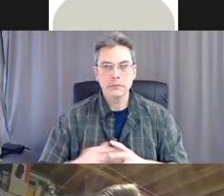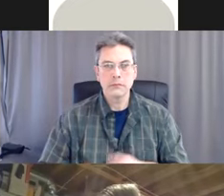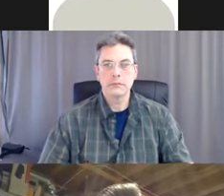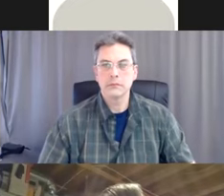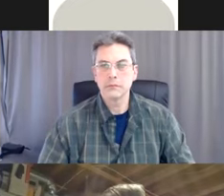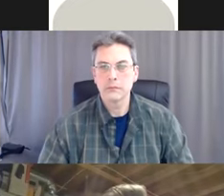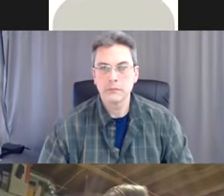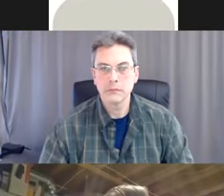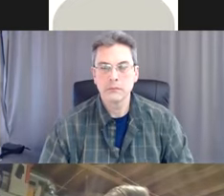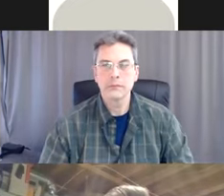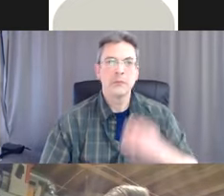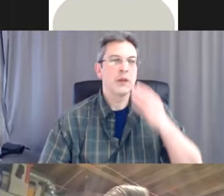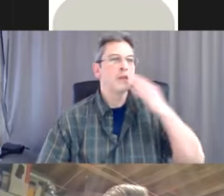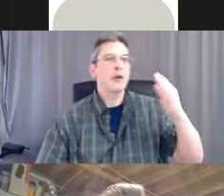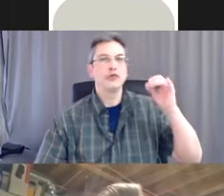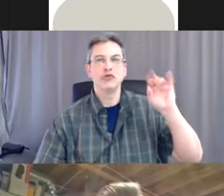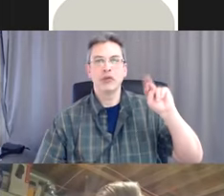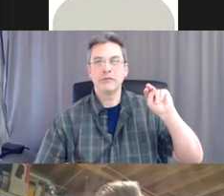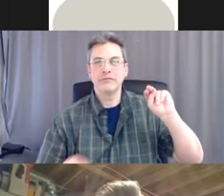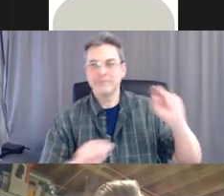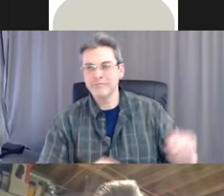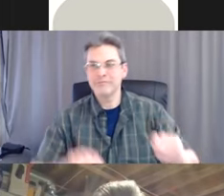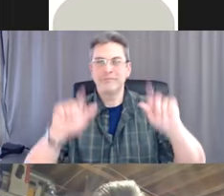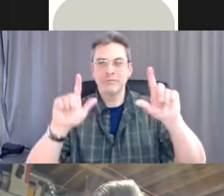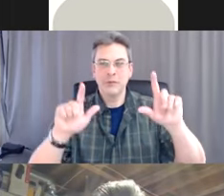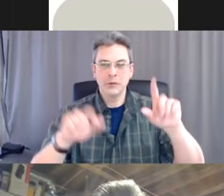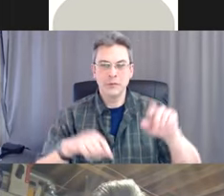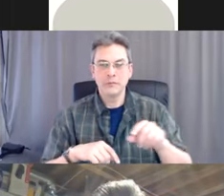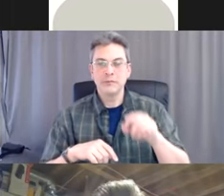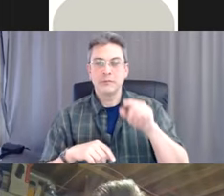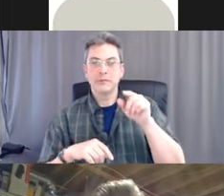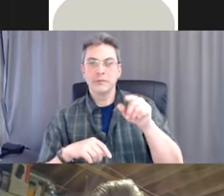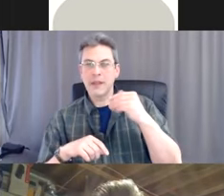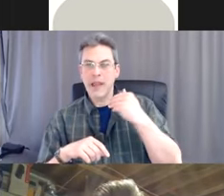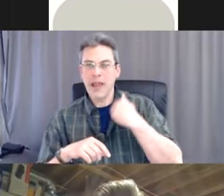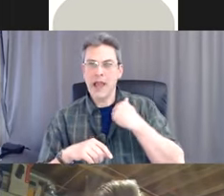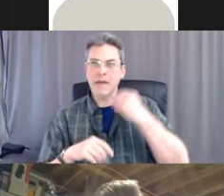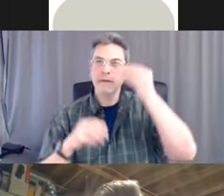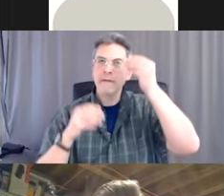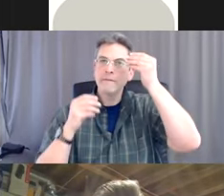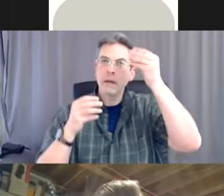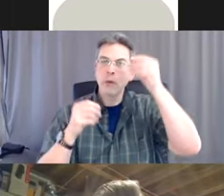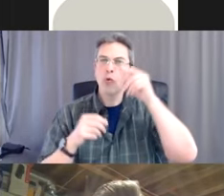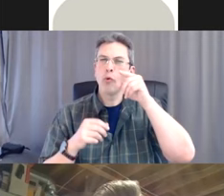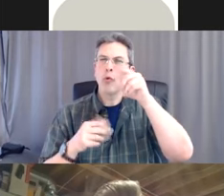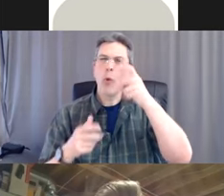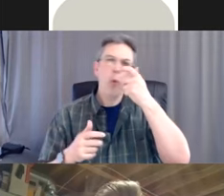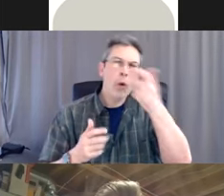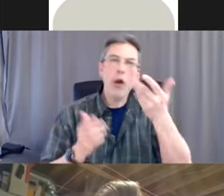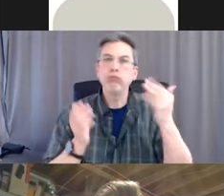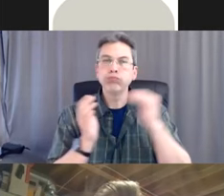Thanks, John. So the references are there for people to watch those videos as often as you like.